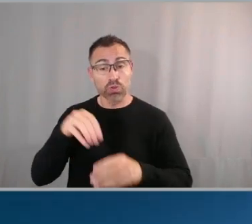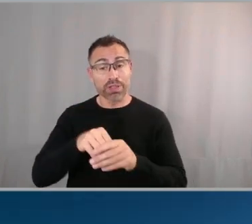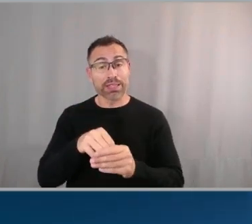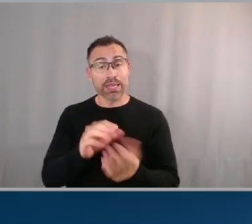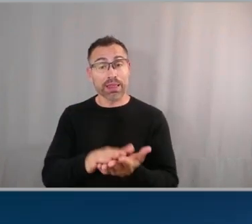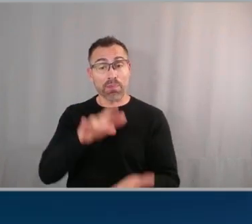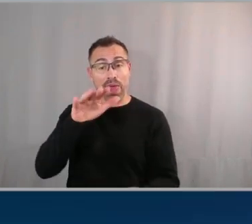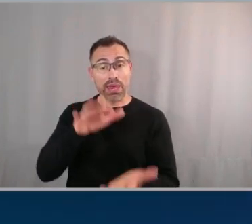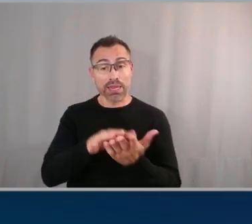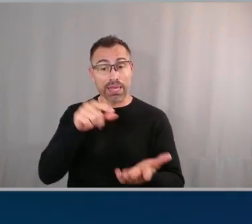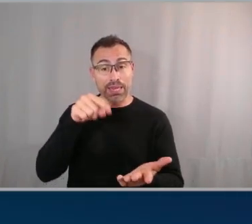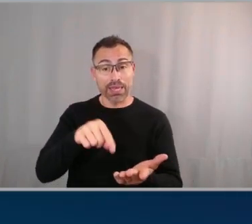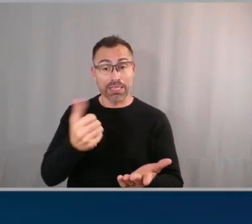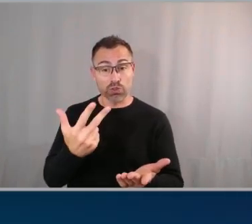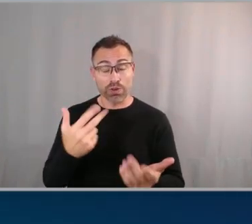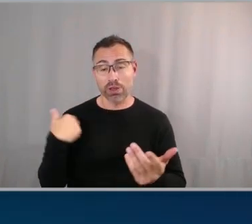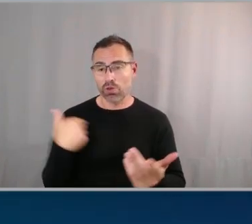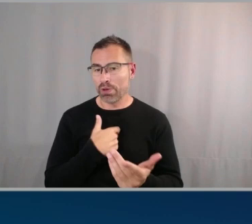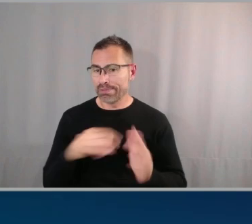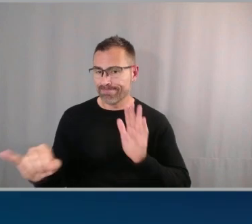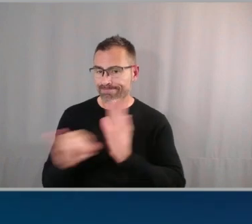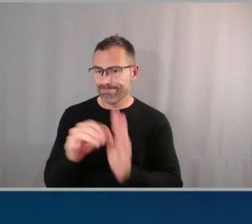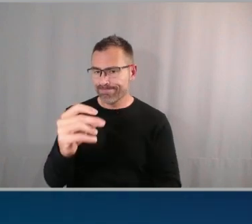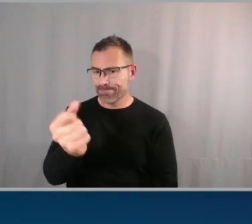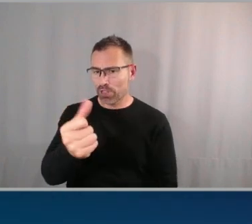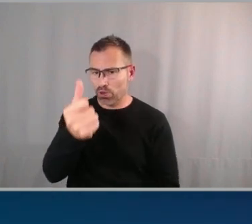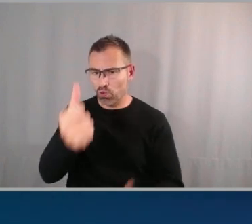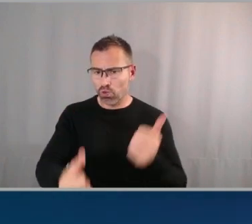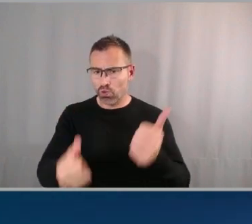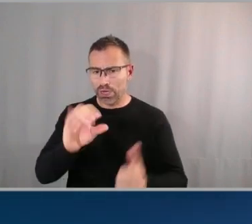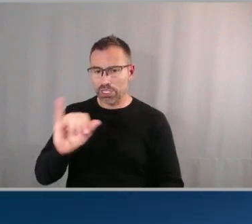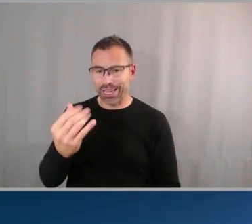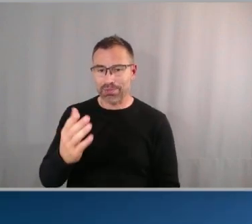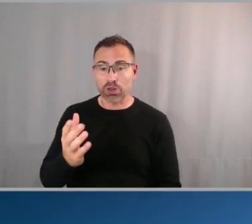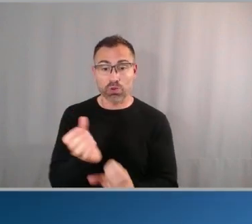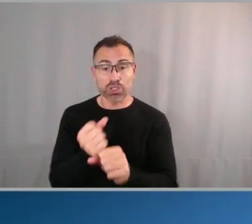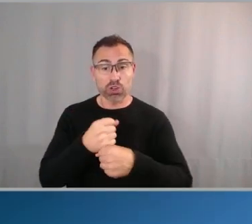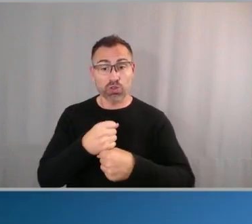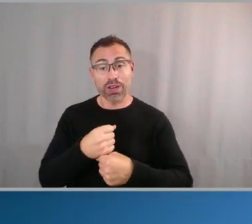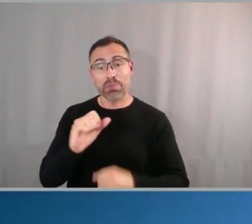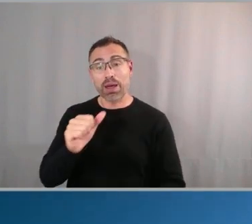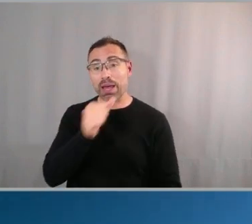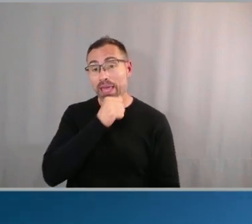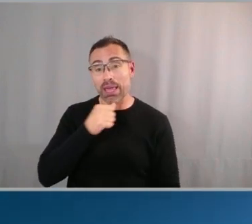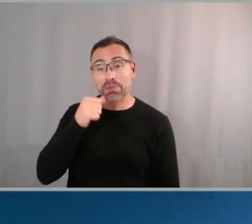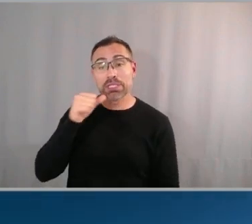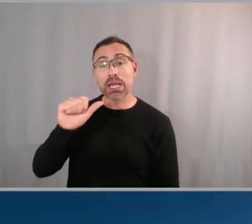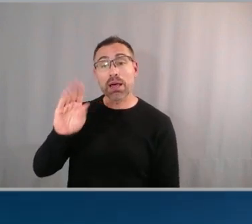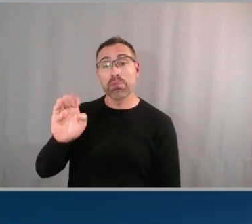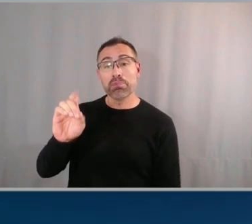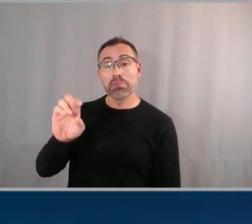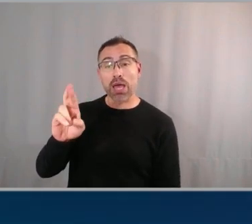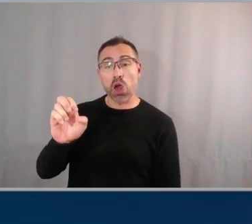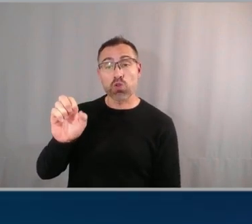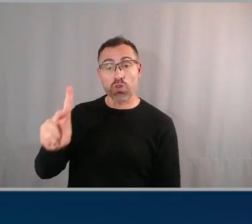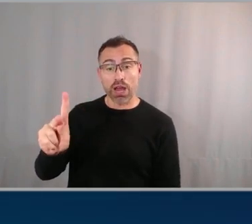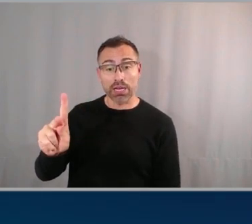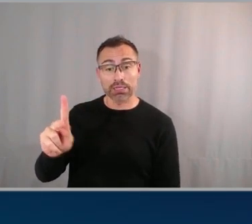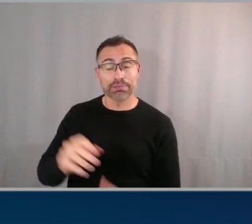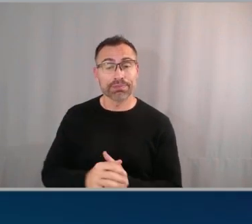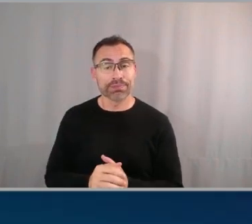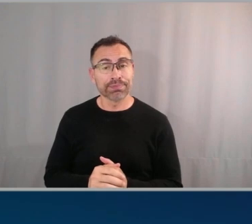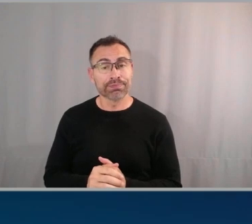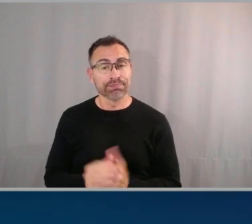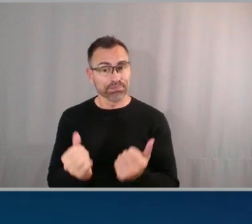quickly identify what which of your objects were generated by Amazon Bedrock and what we should see here